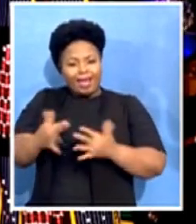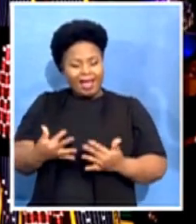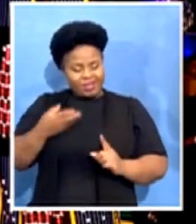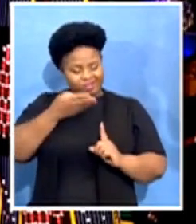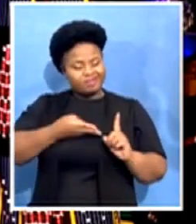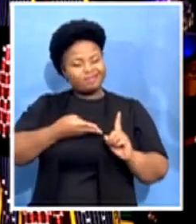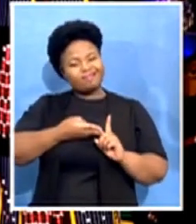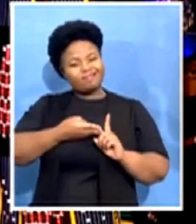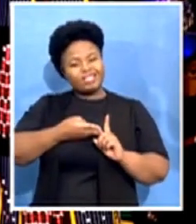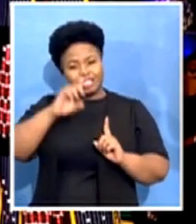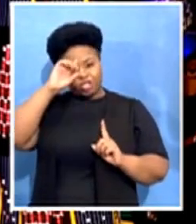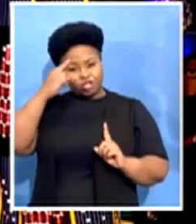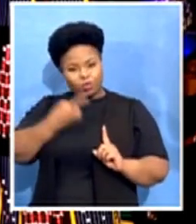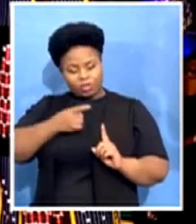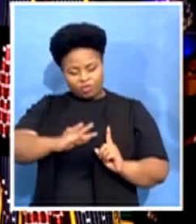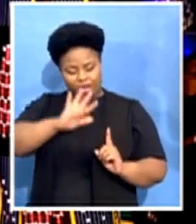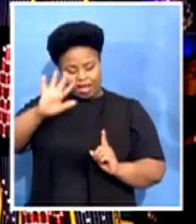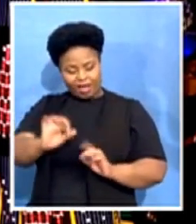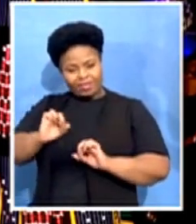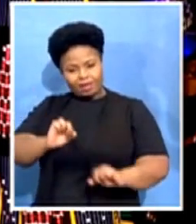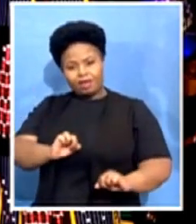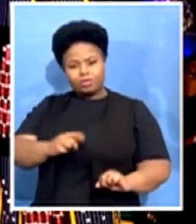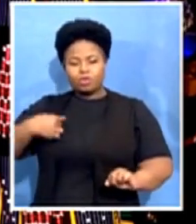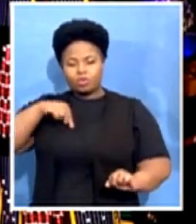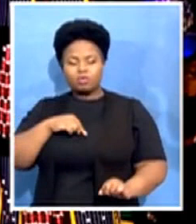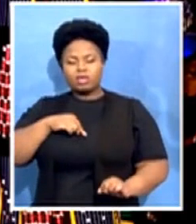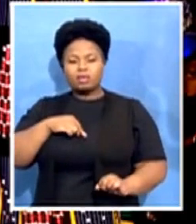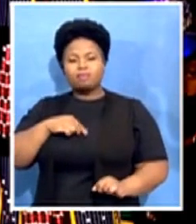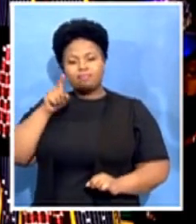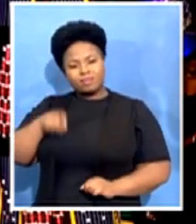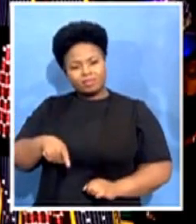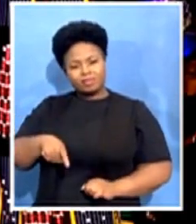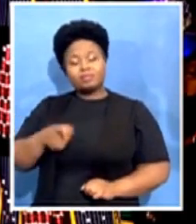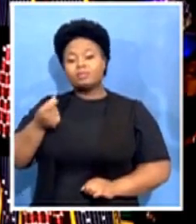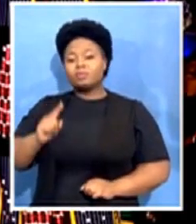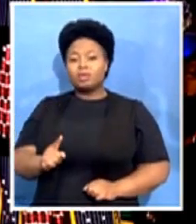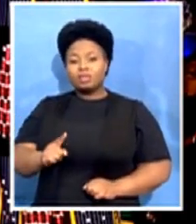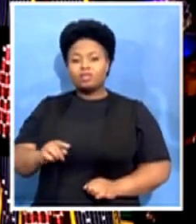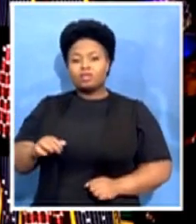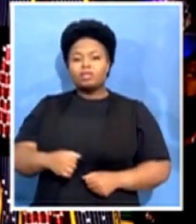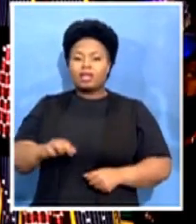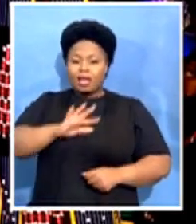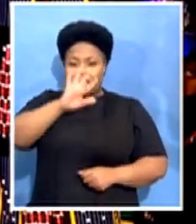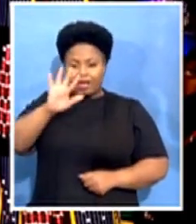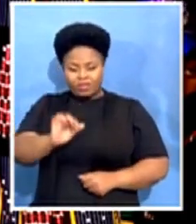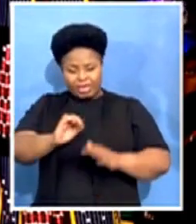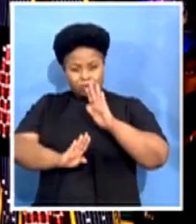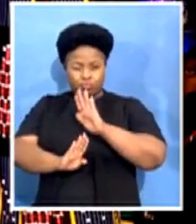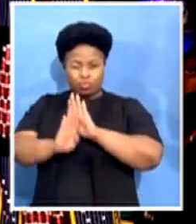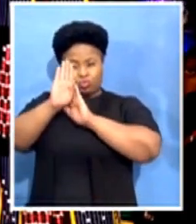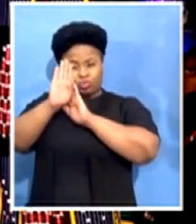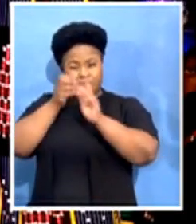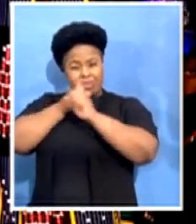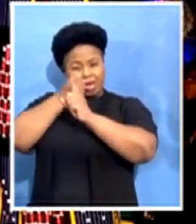make a pact to ride the winds of the Afrosphere. The pact we must